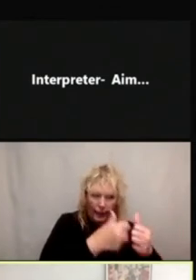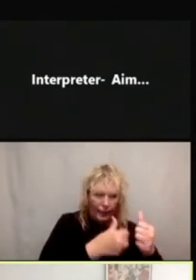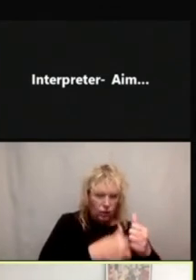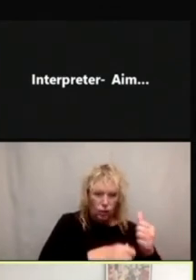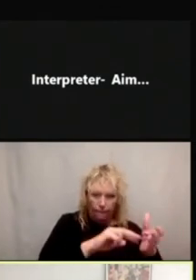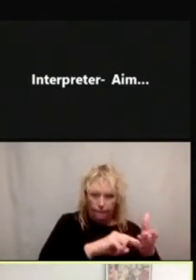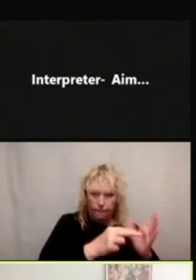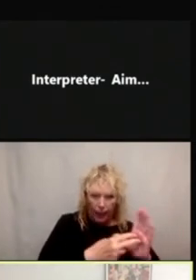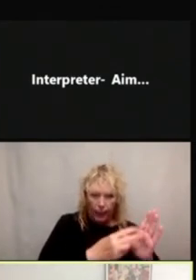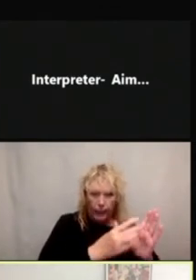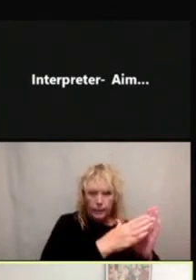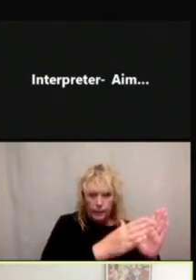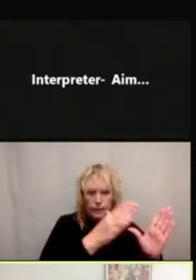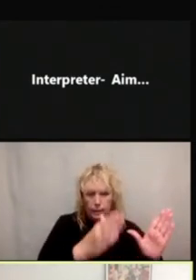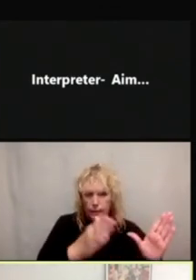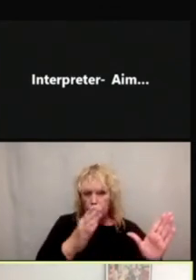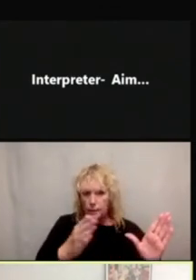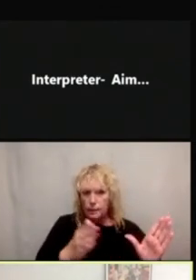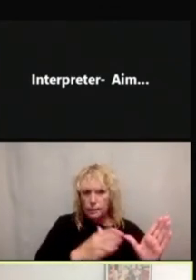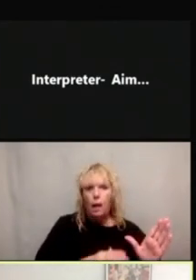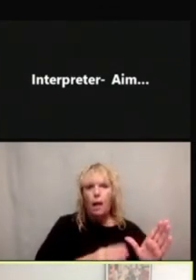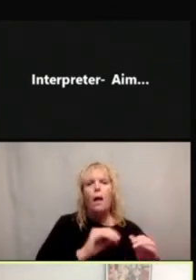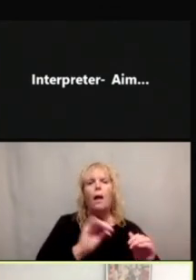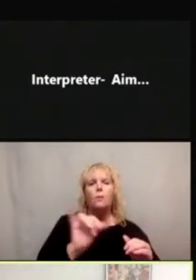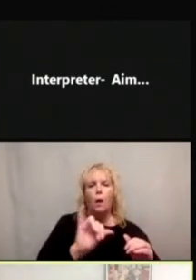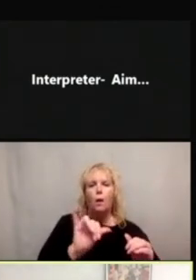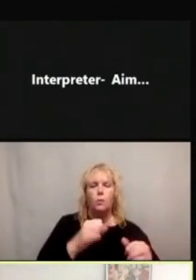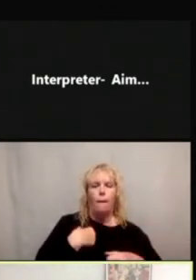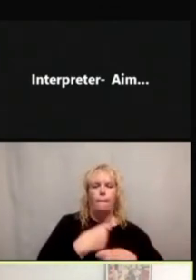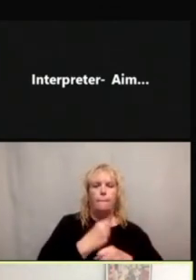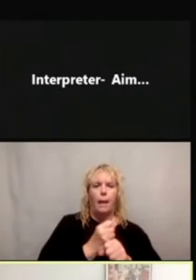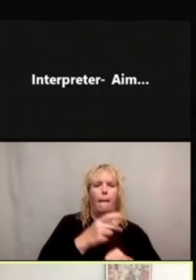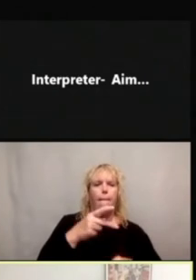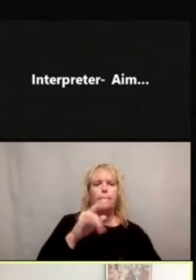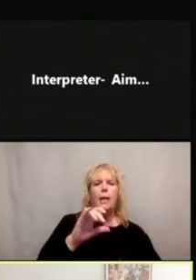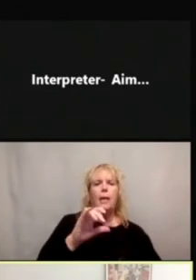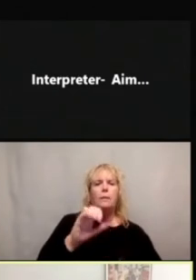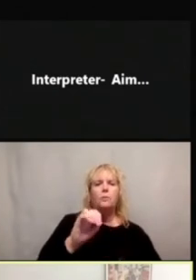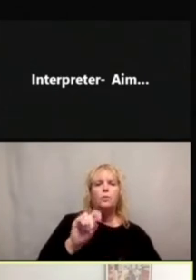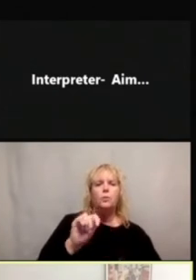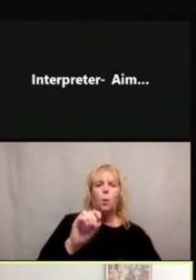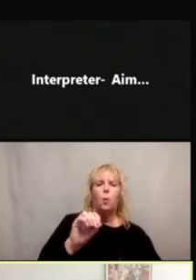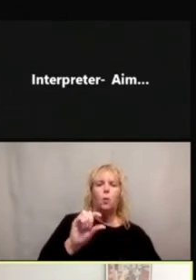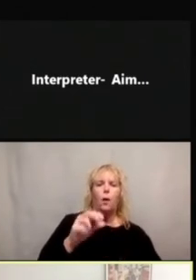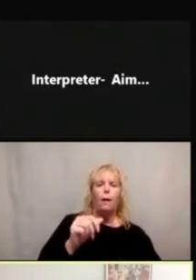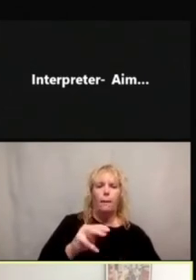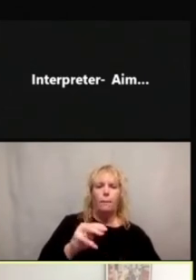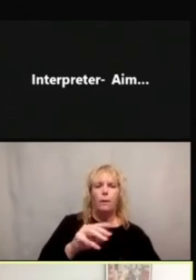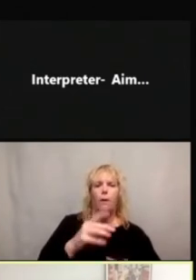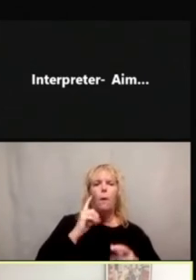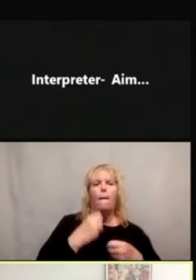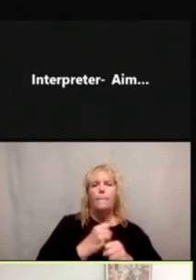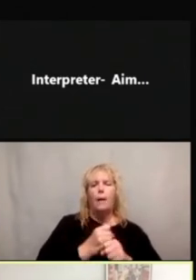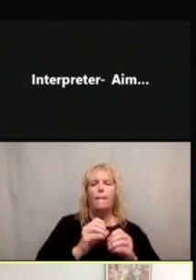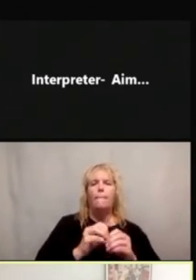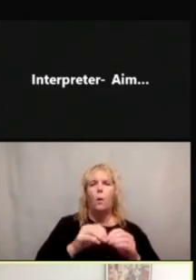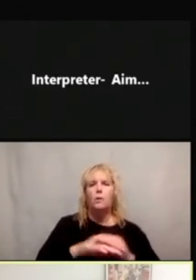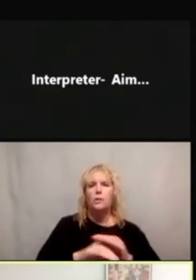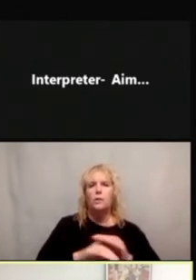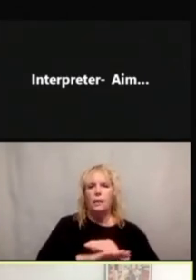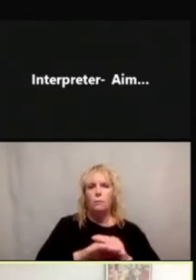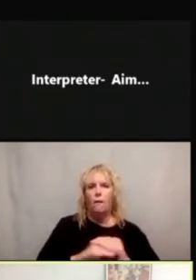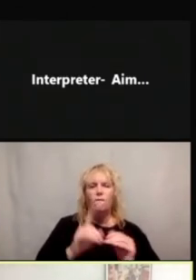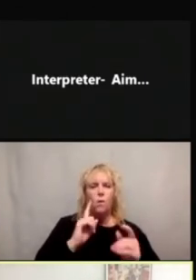symptoms is. And then we also designed pictograms for these symptoms to make them more accessible to a variety of audiences.